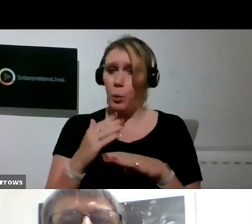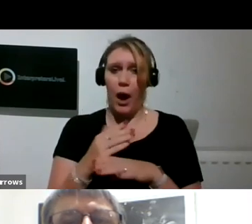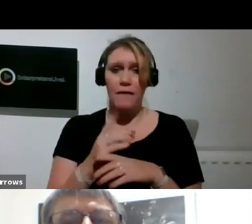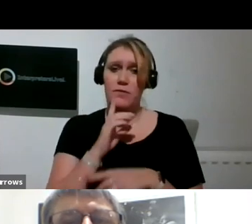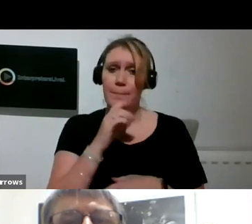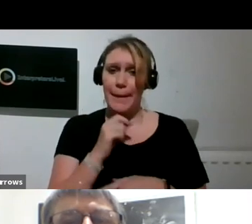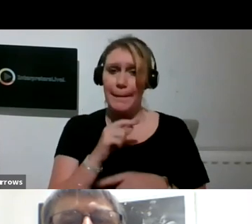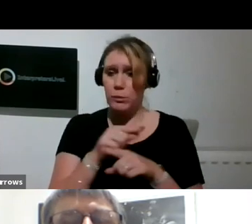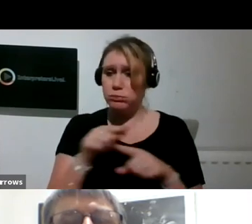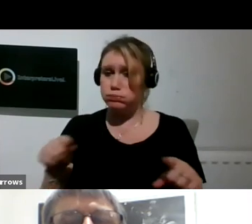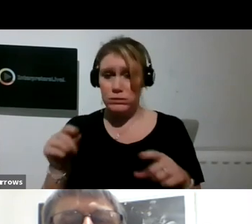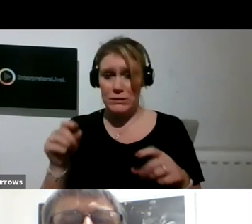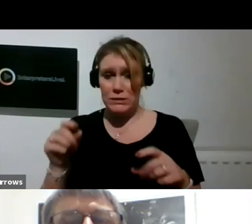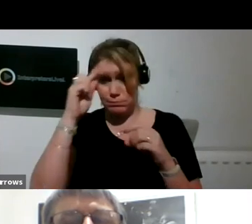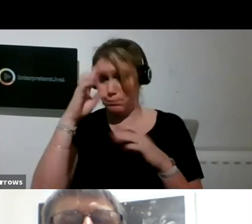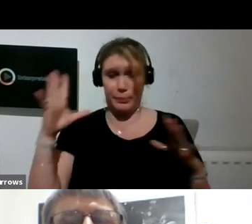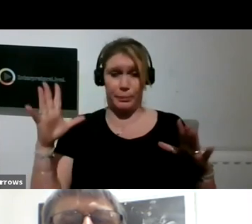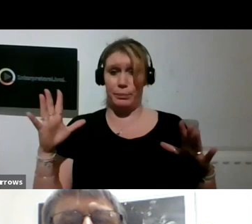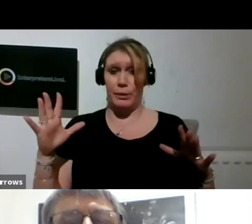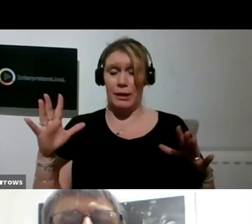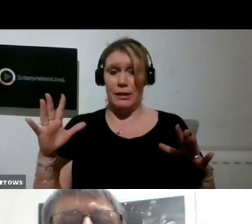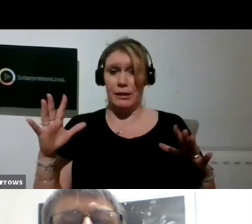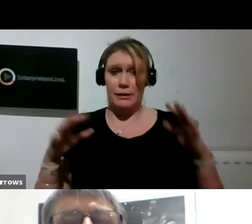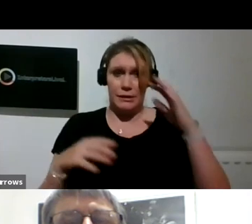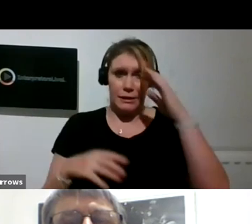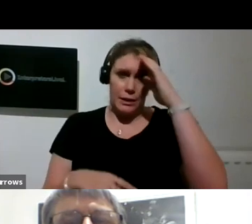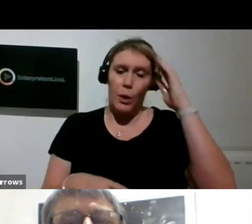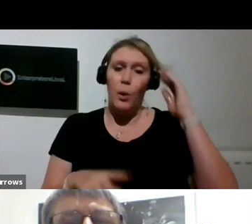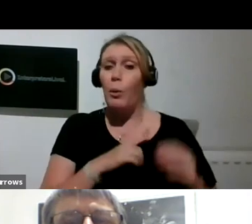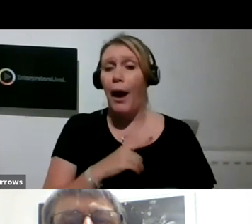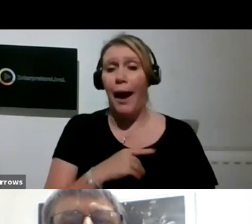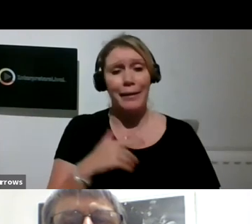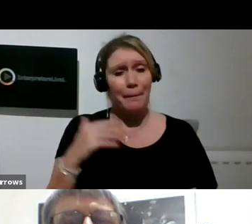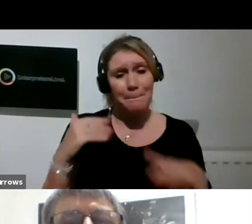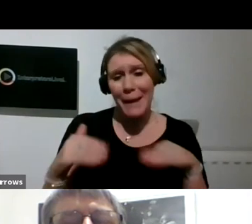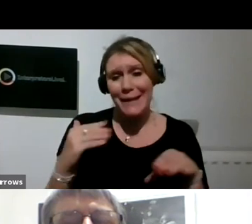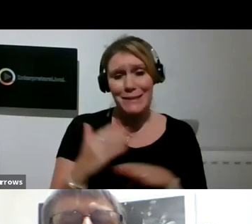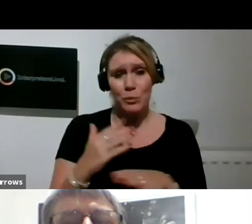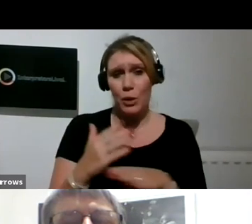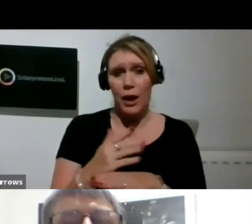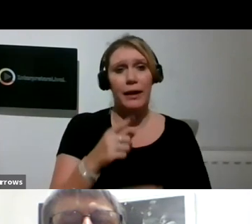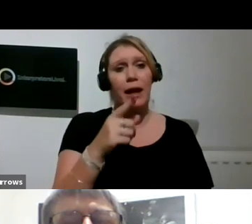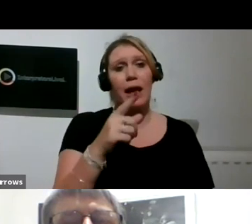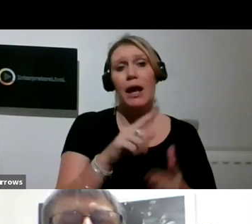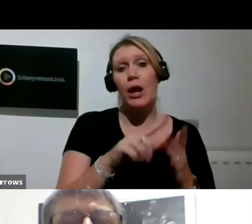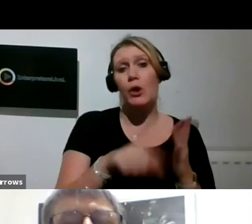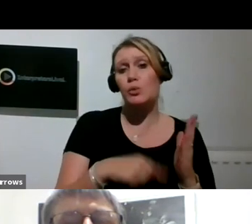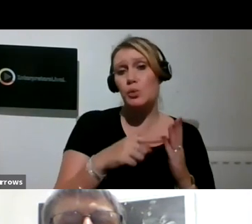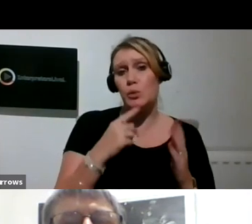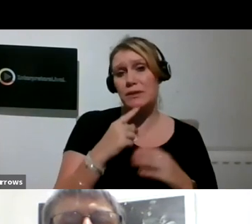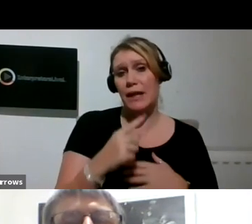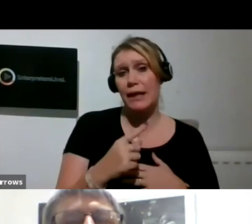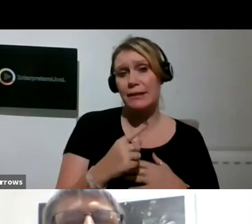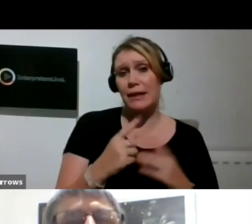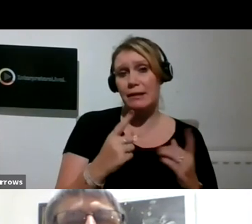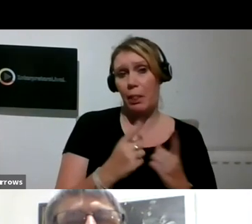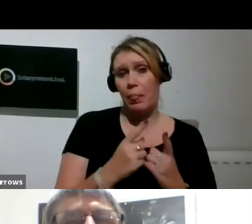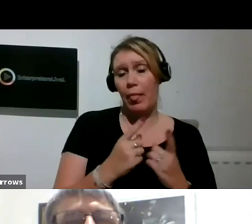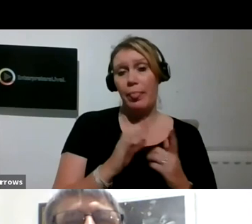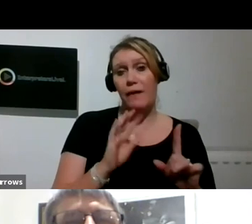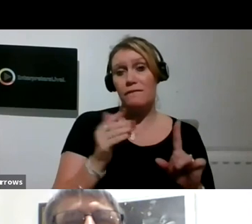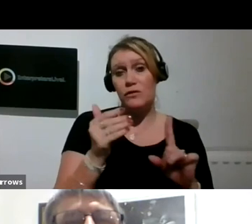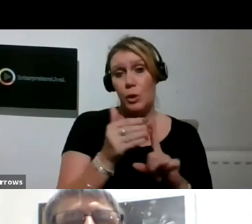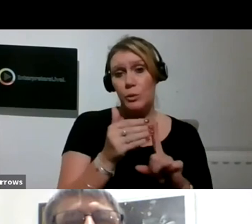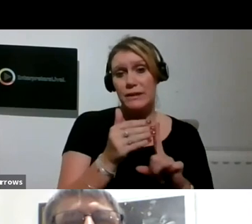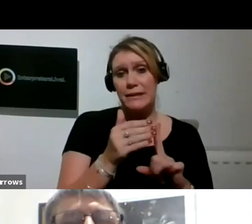you know, it's mind blowing. They've done incredible work. And I think something I've noticed really sort of in the last